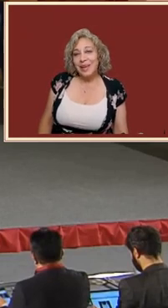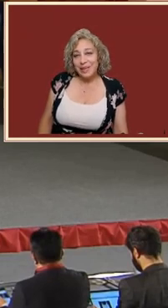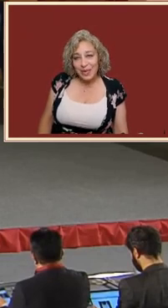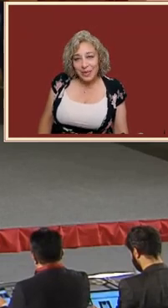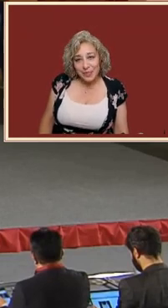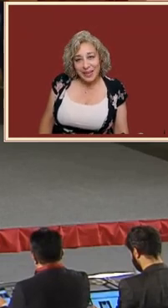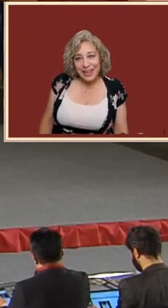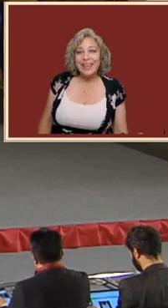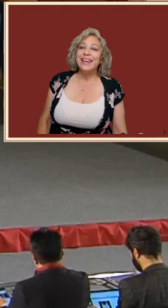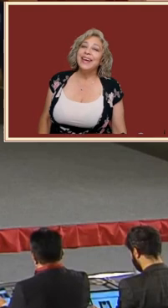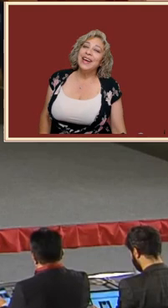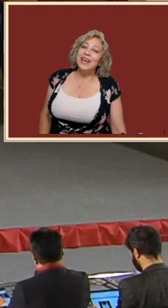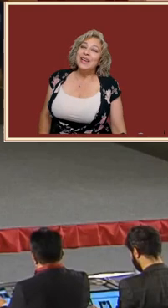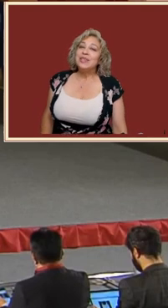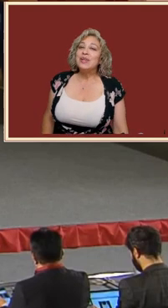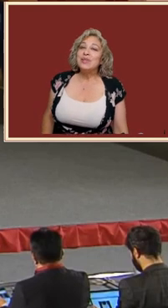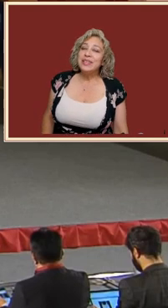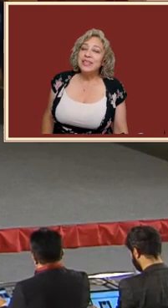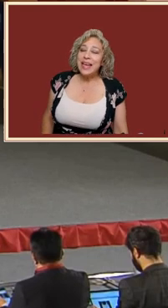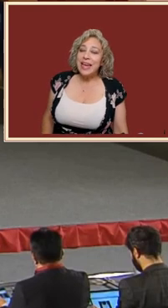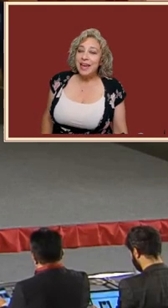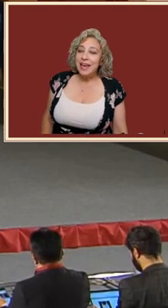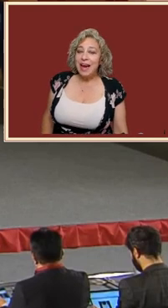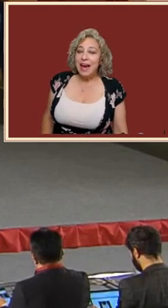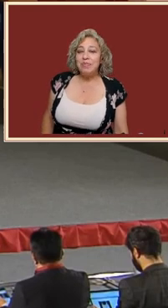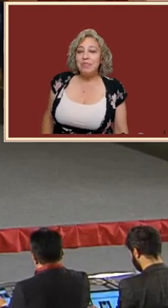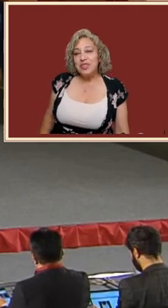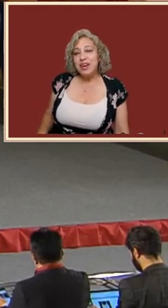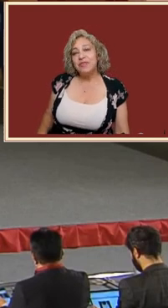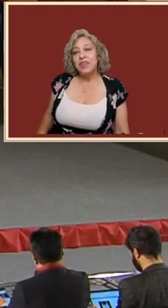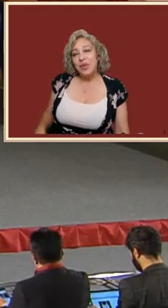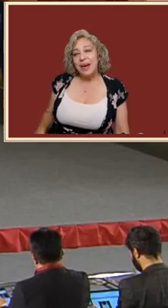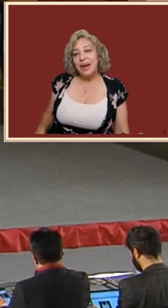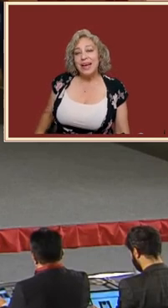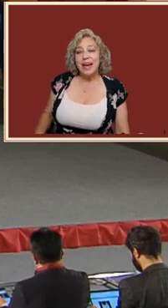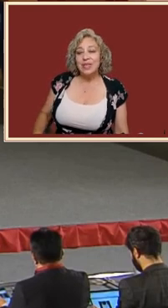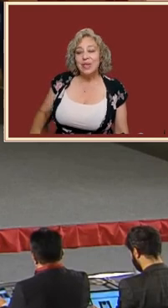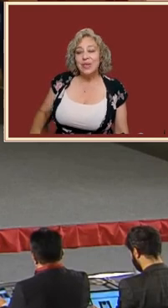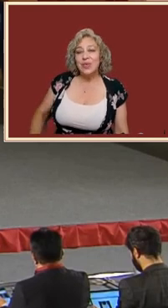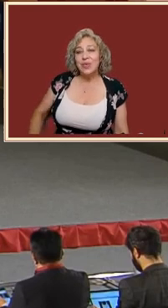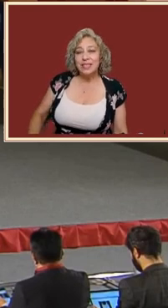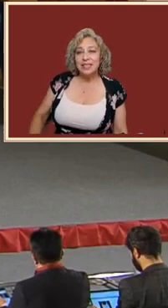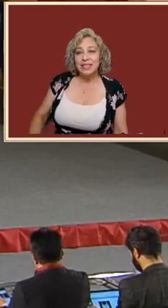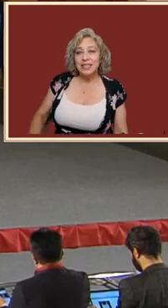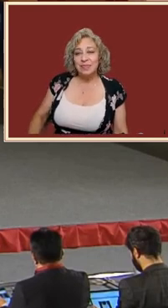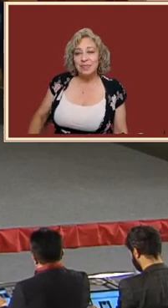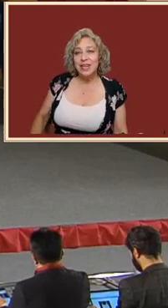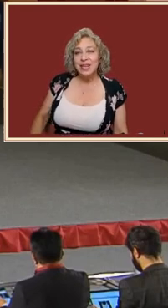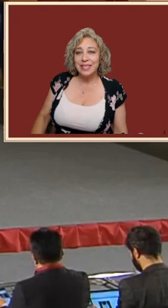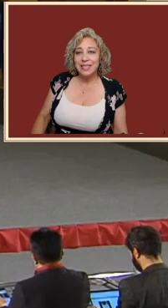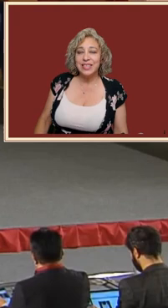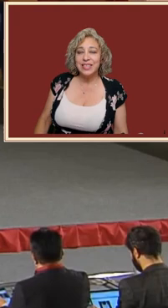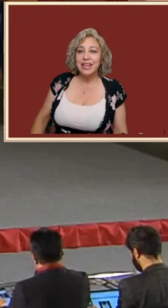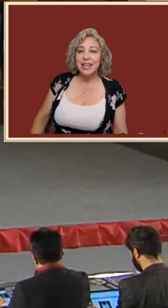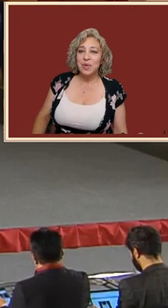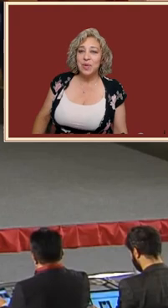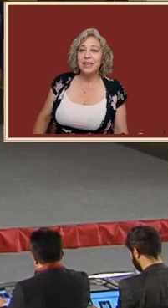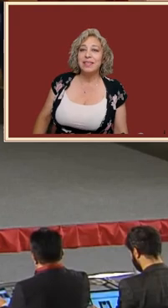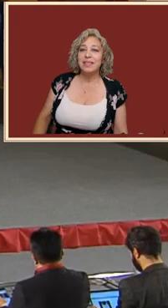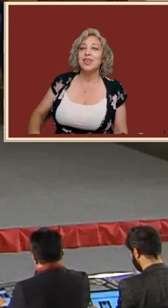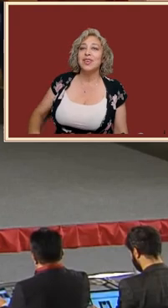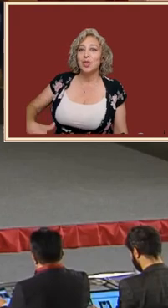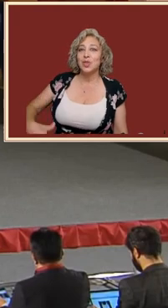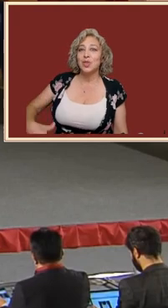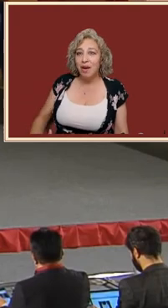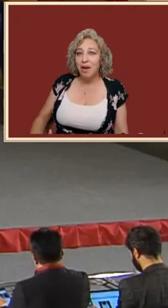well hello everybody so today I've been trying to figure out how to do this translation in a